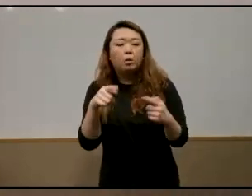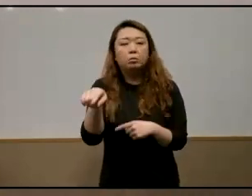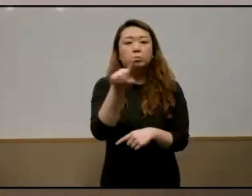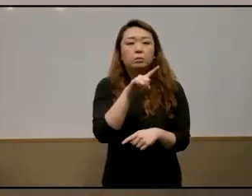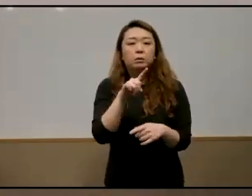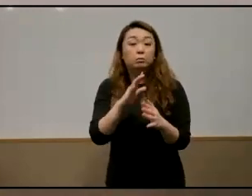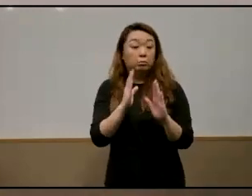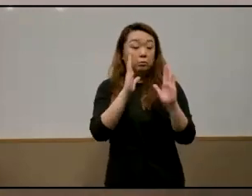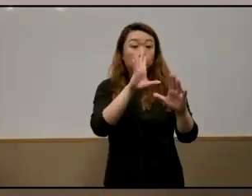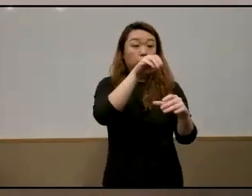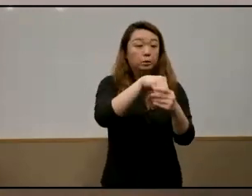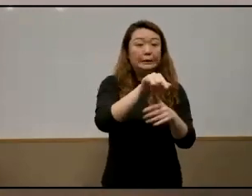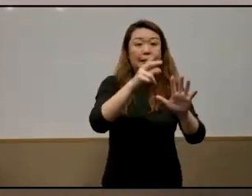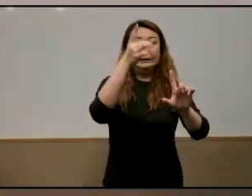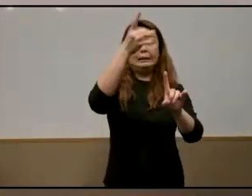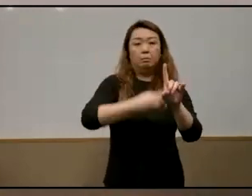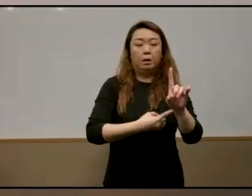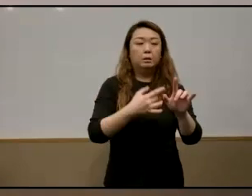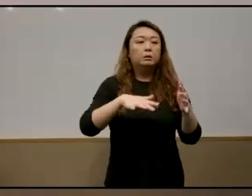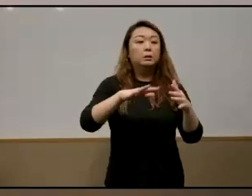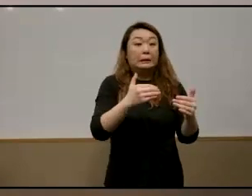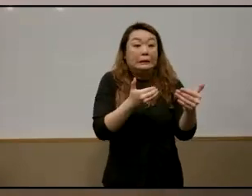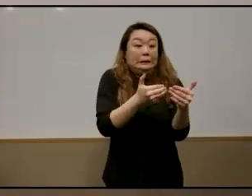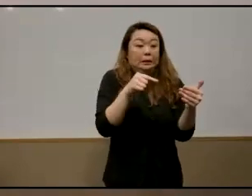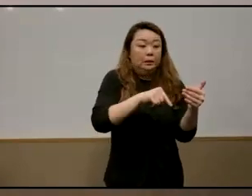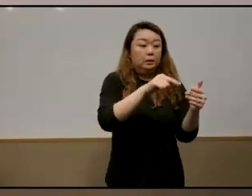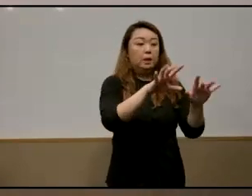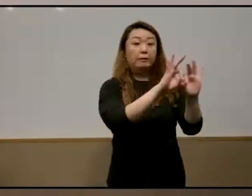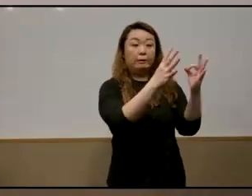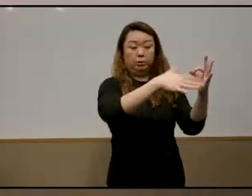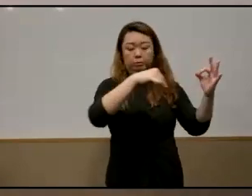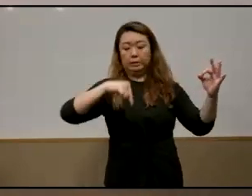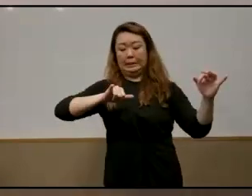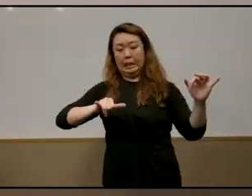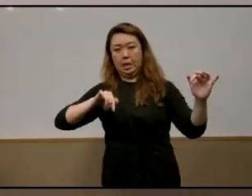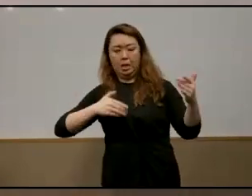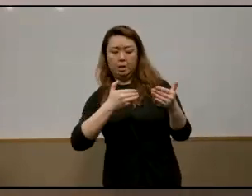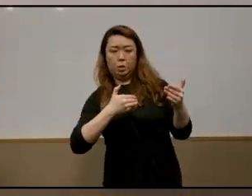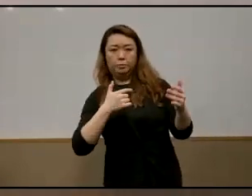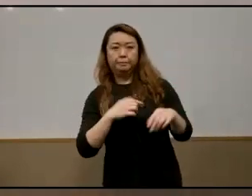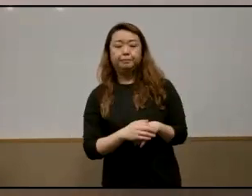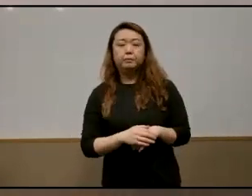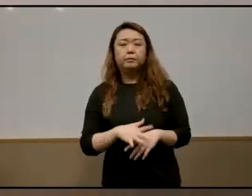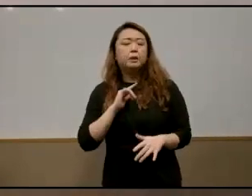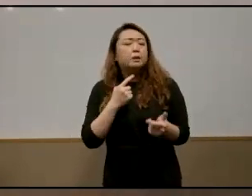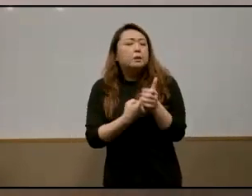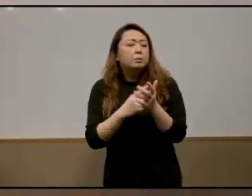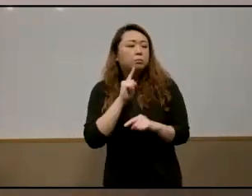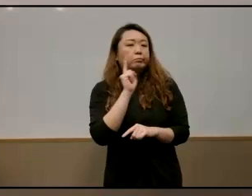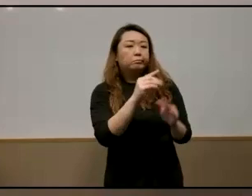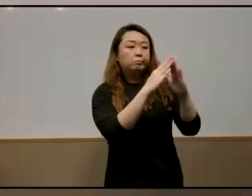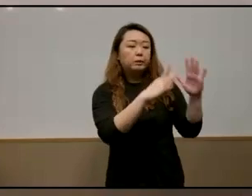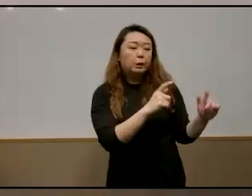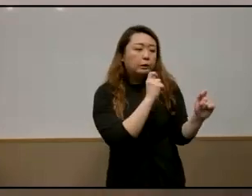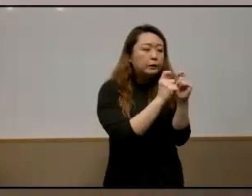in singapore not far from where some of these families lived i interviewed families often in their homes but sometimes in a neighborhood mcdonald's